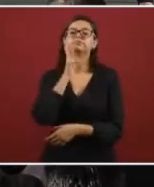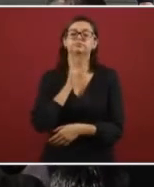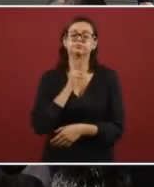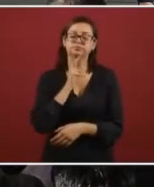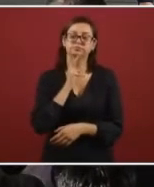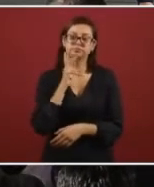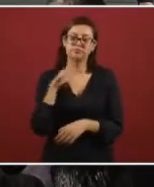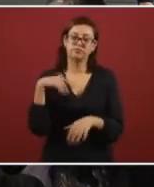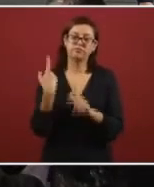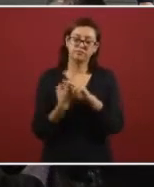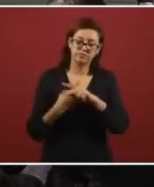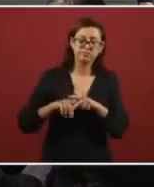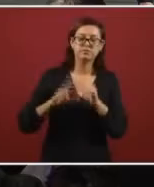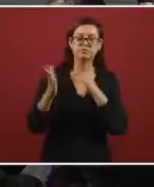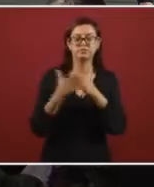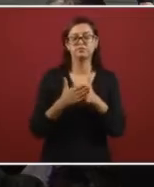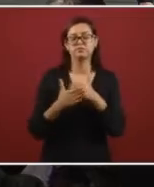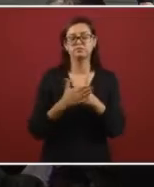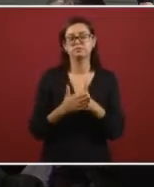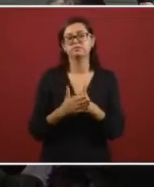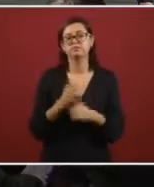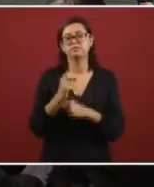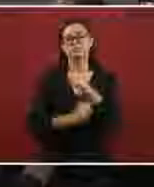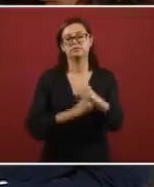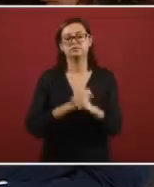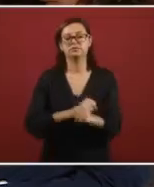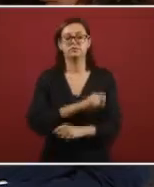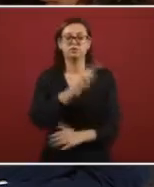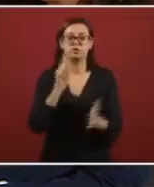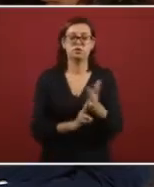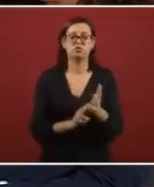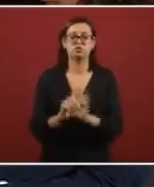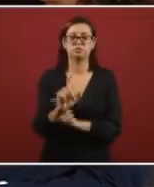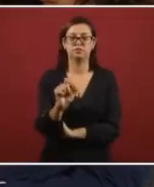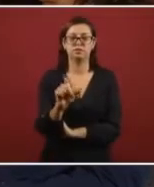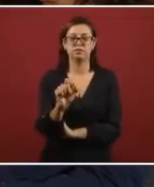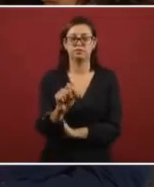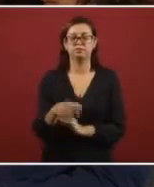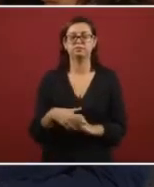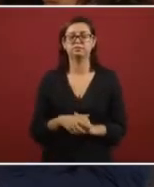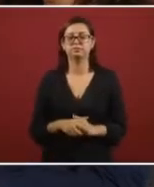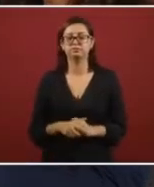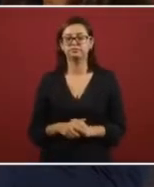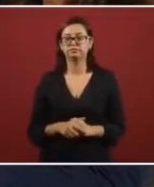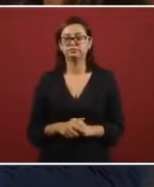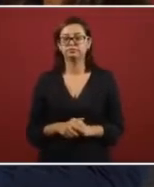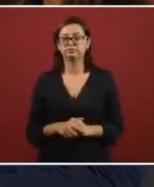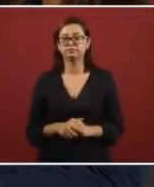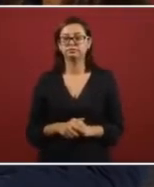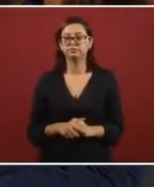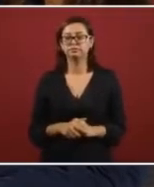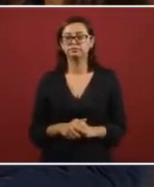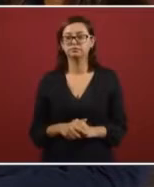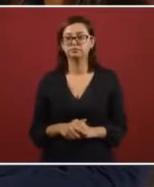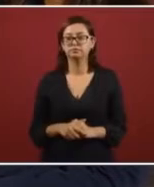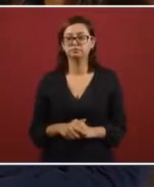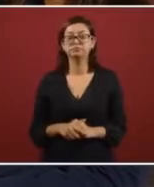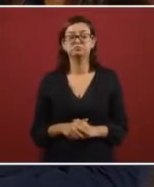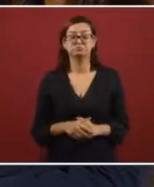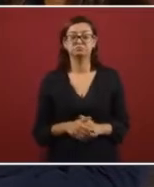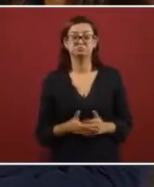with that production we can initiate what will be used in the next year so here